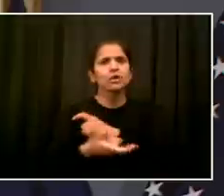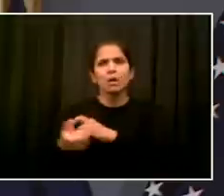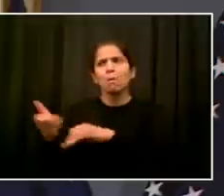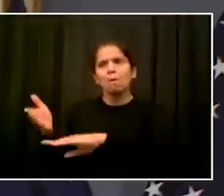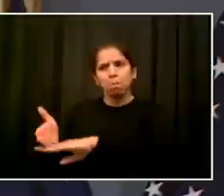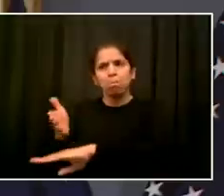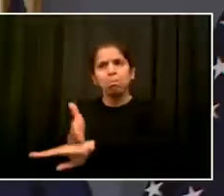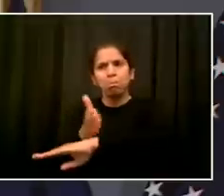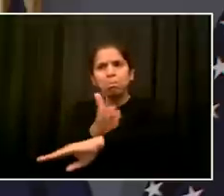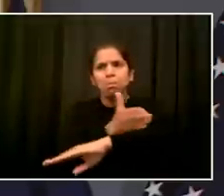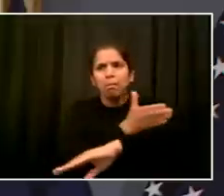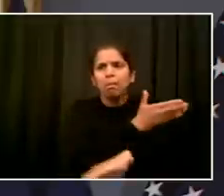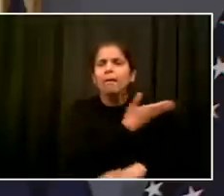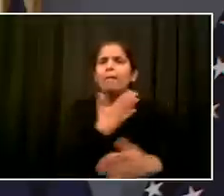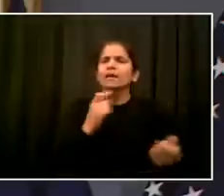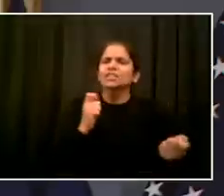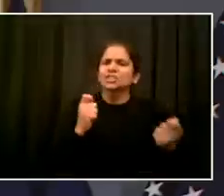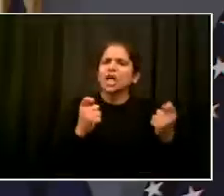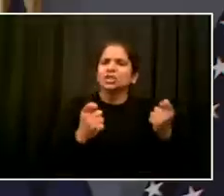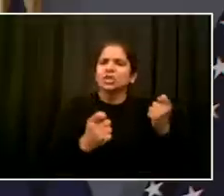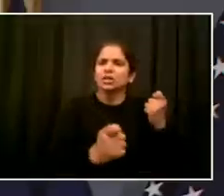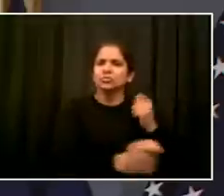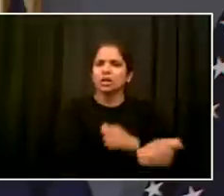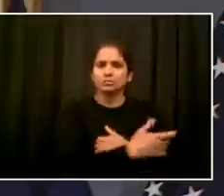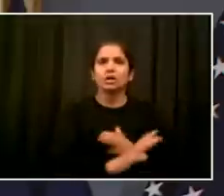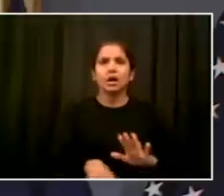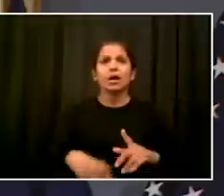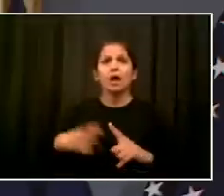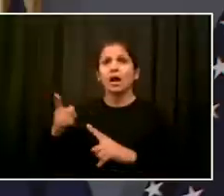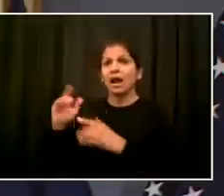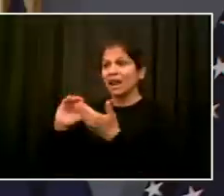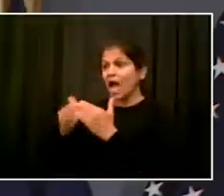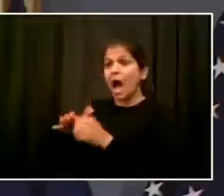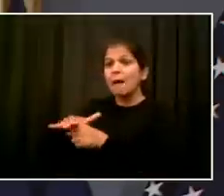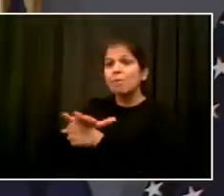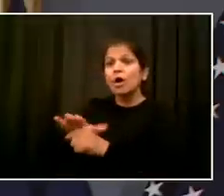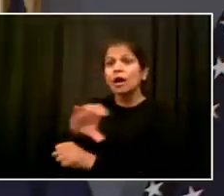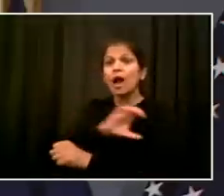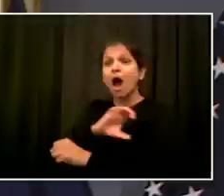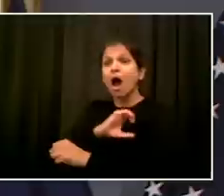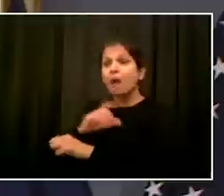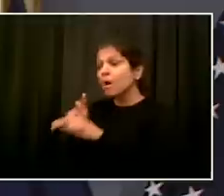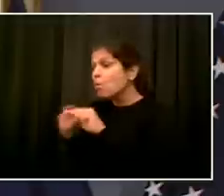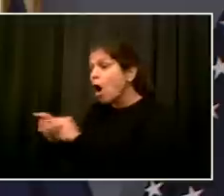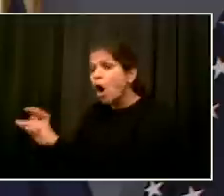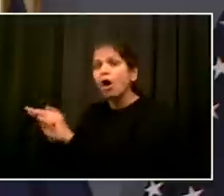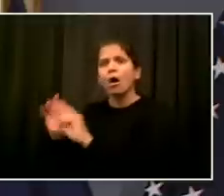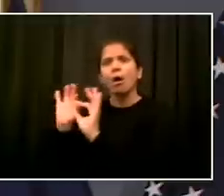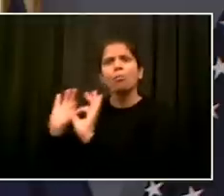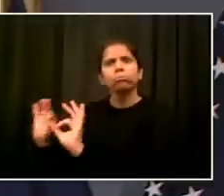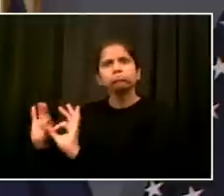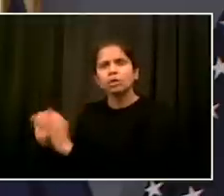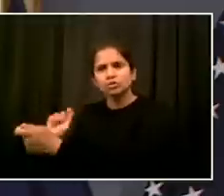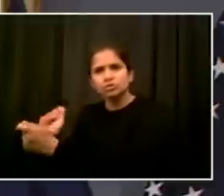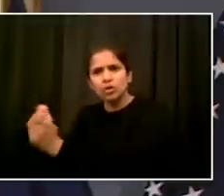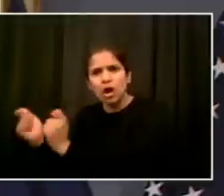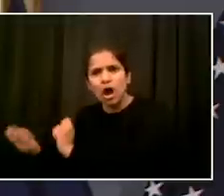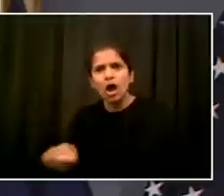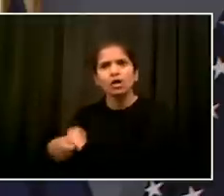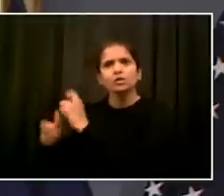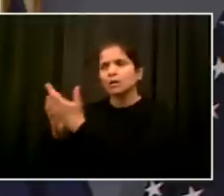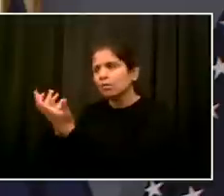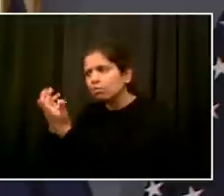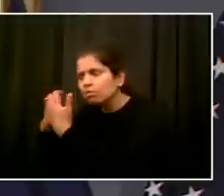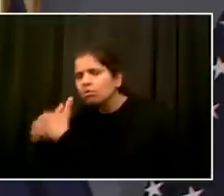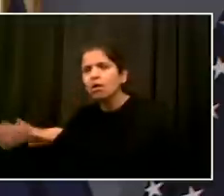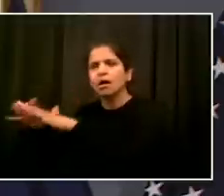everything. We have a lot more to do, but I just am not going to accept the people who seem to forget that we got rid of an